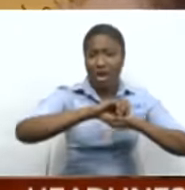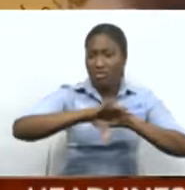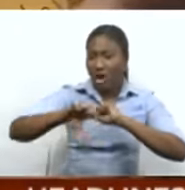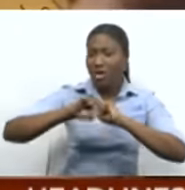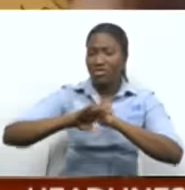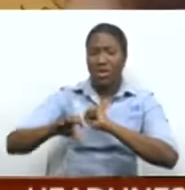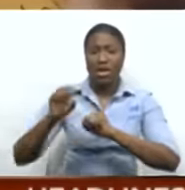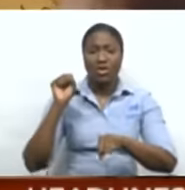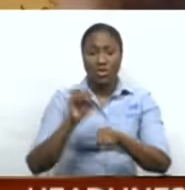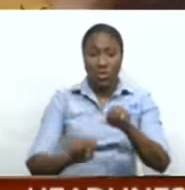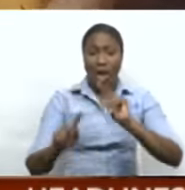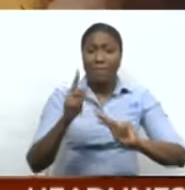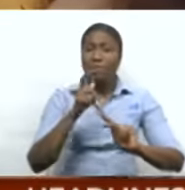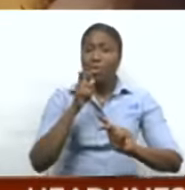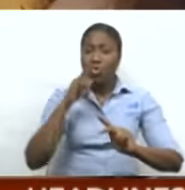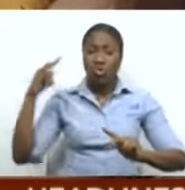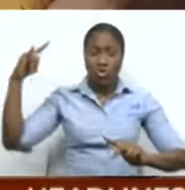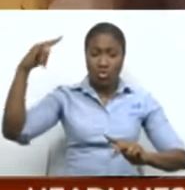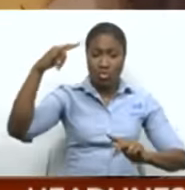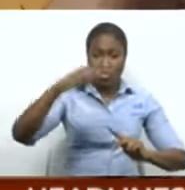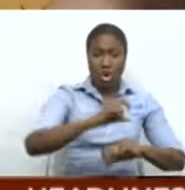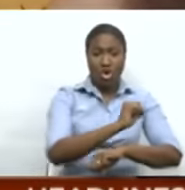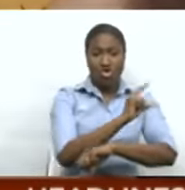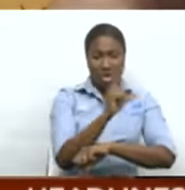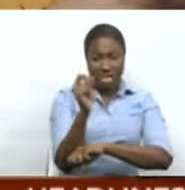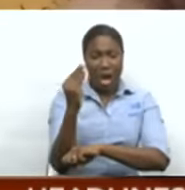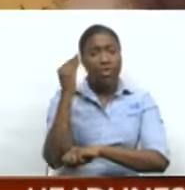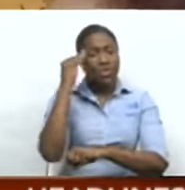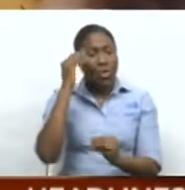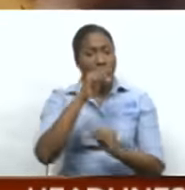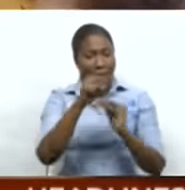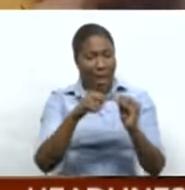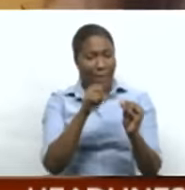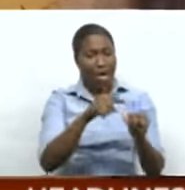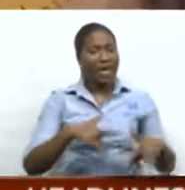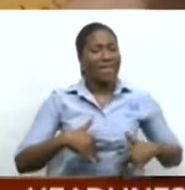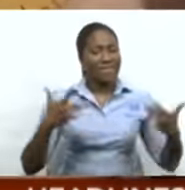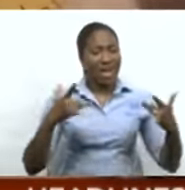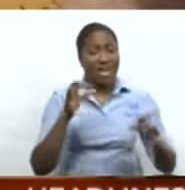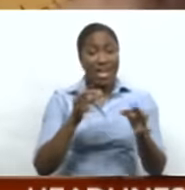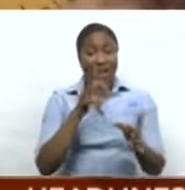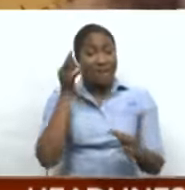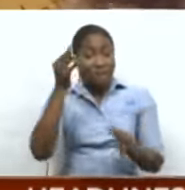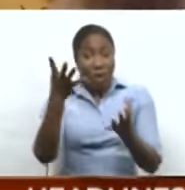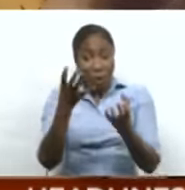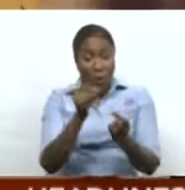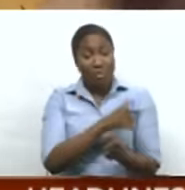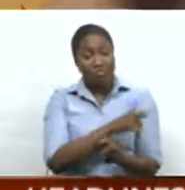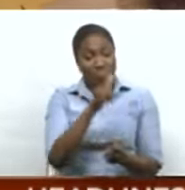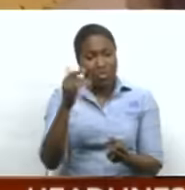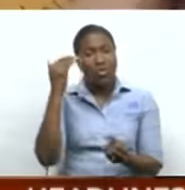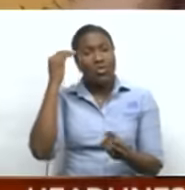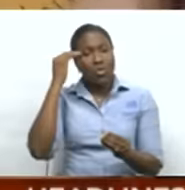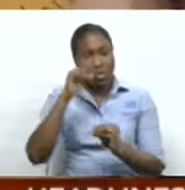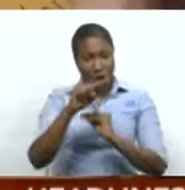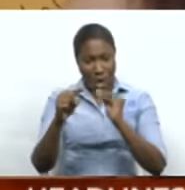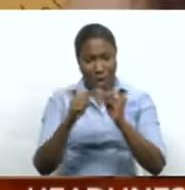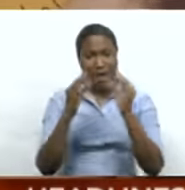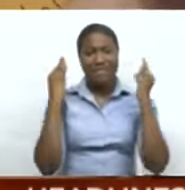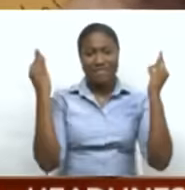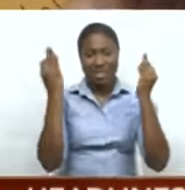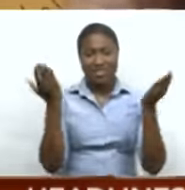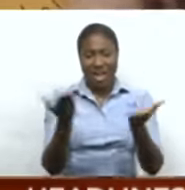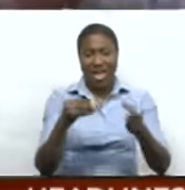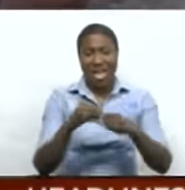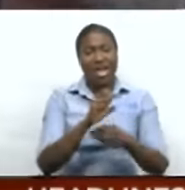that are traveling to Curacao know that this event happens and most people that are planning to travel know that, hey, there's a super big art festival here in